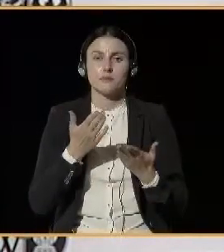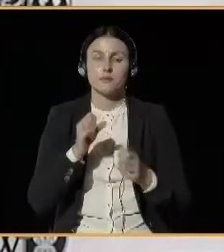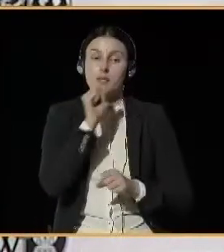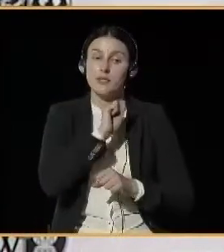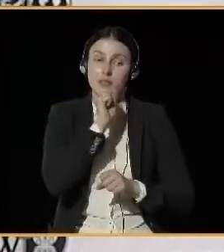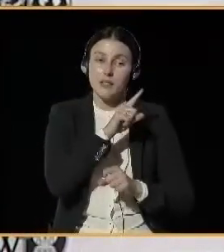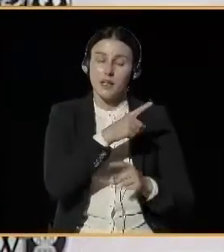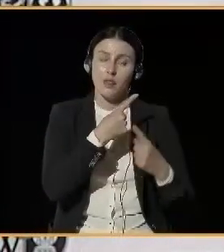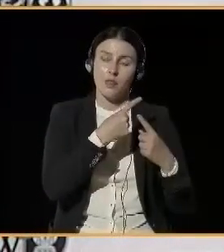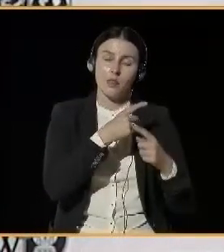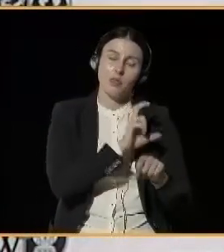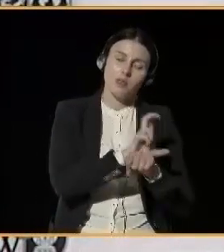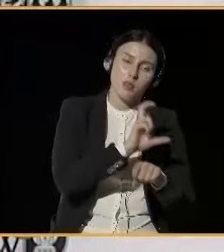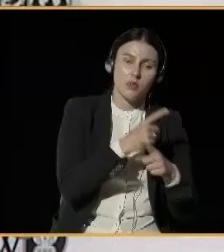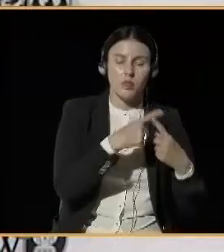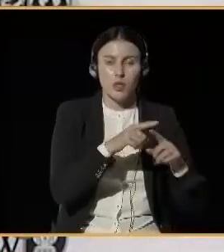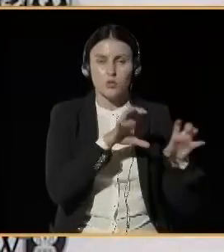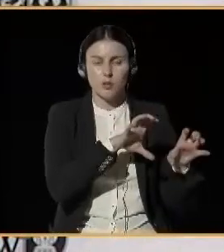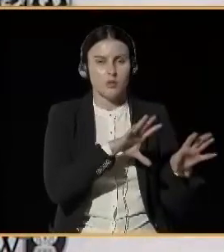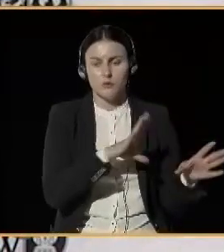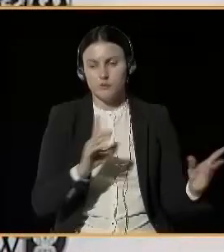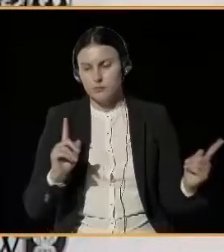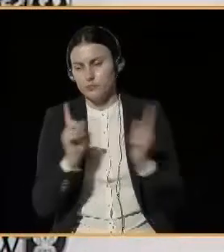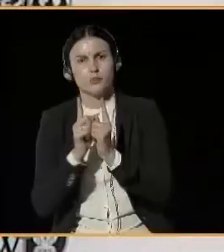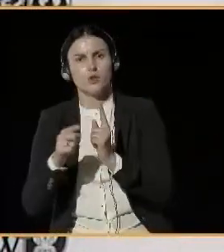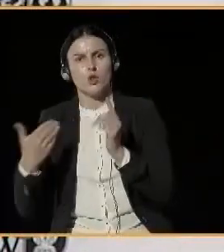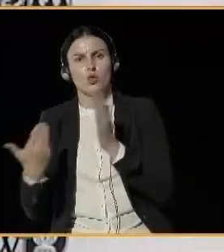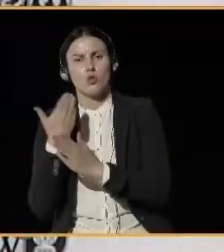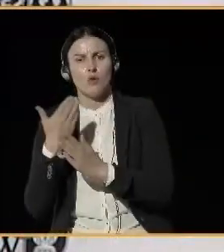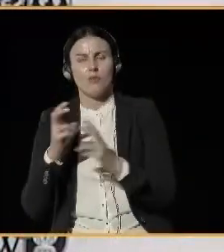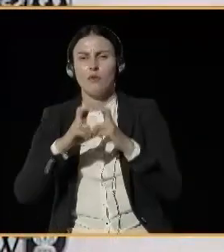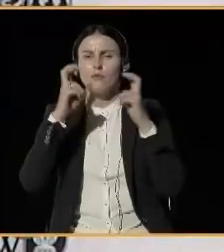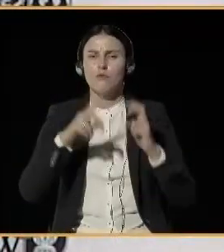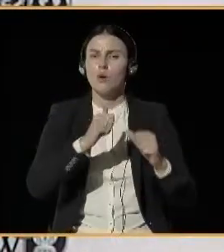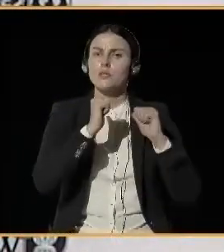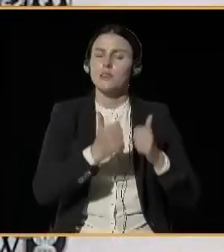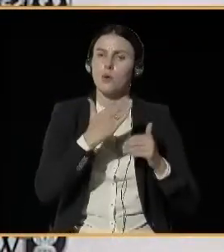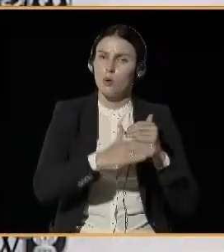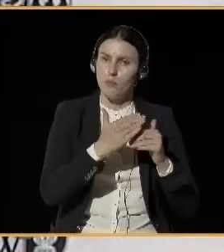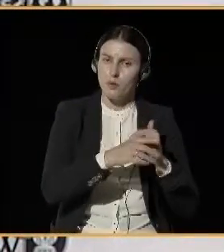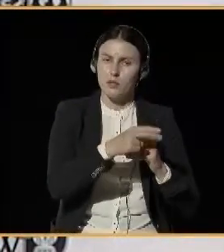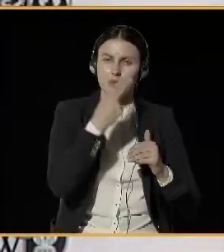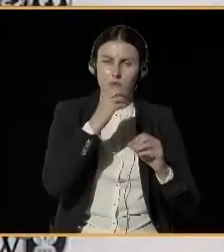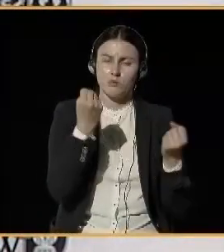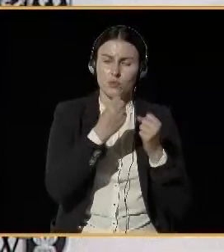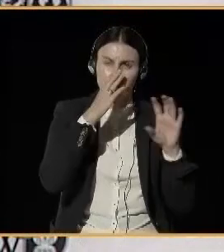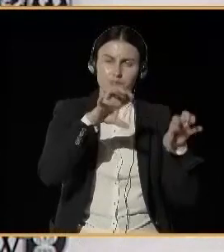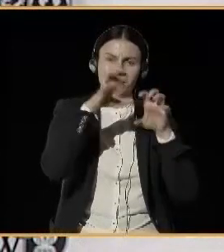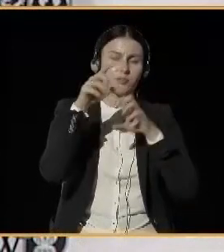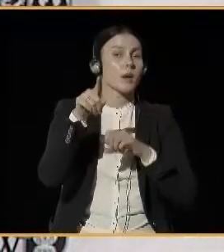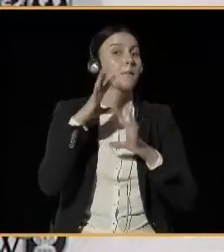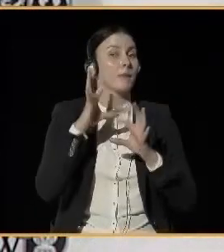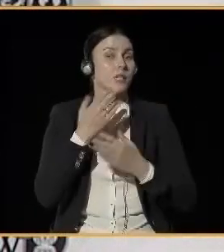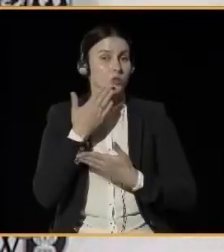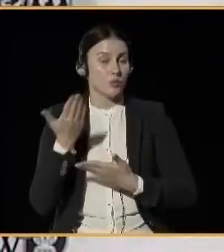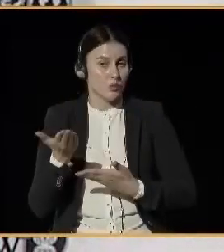villas, heated with solid fuel and still you can see the smoke from their chimneys, this is only made